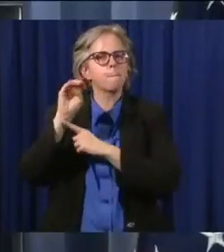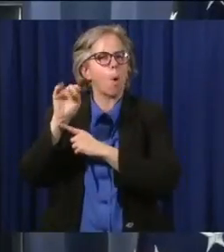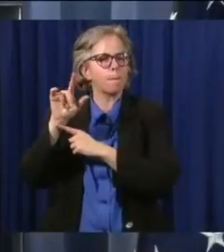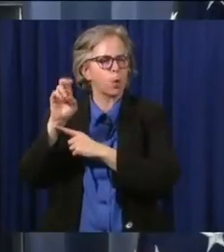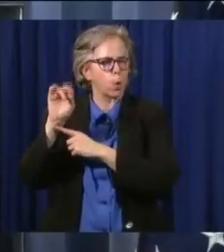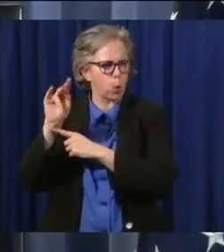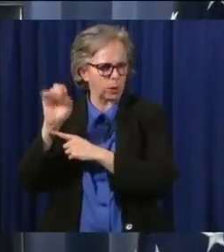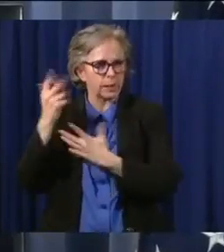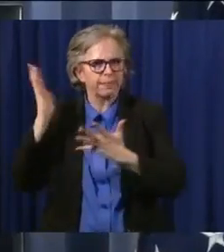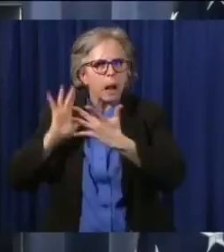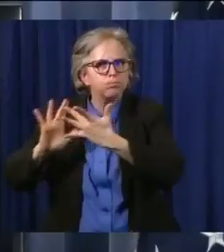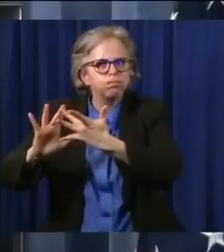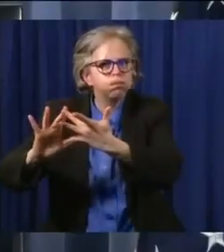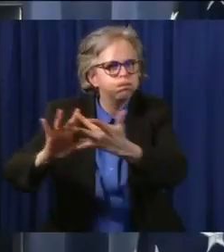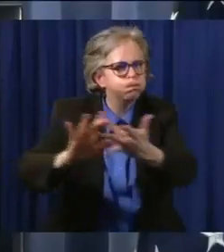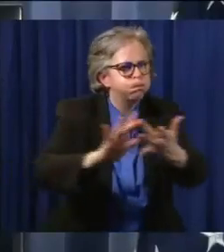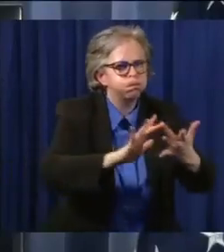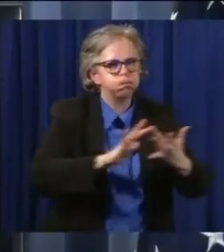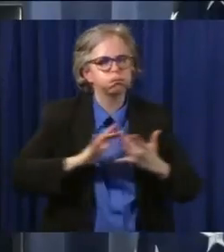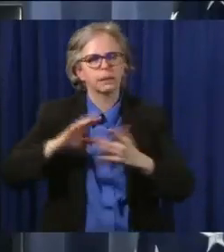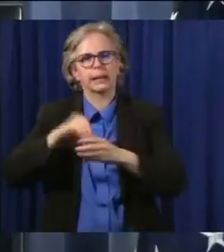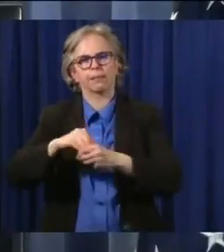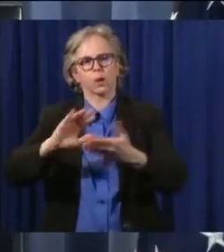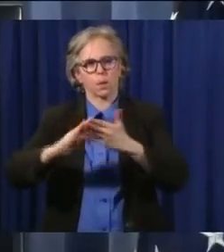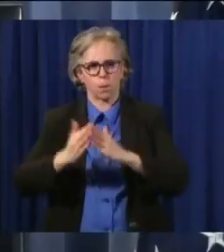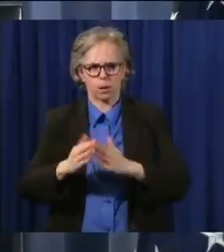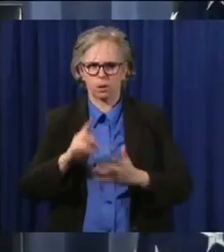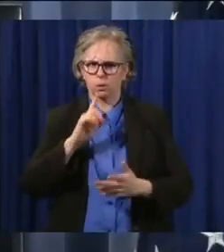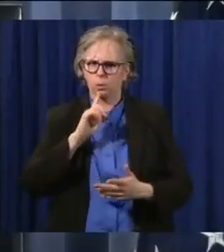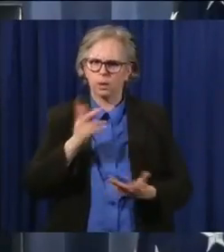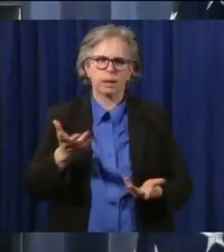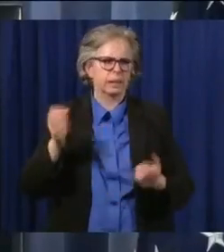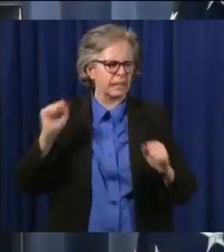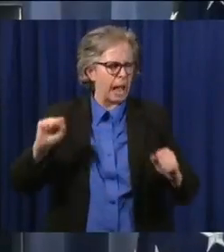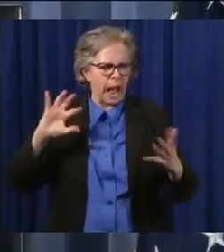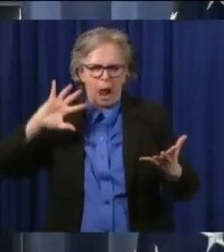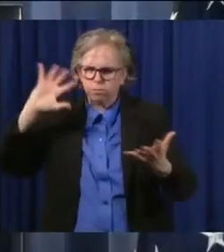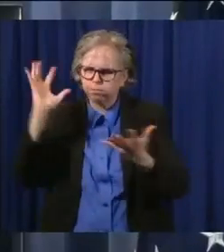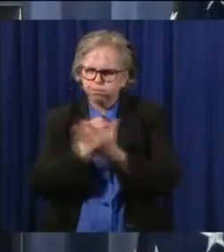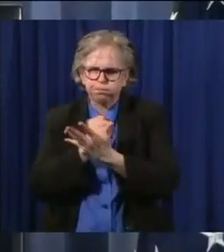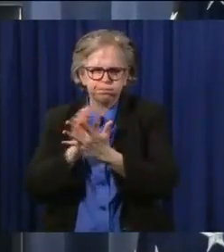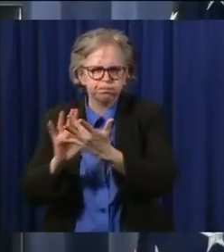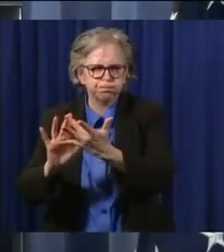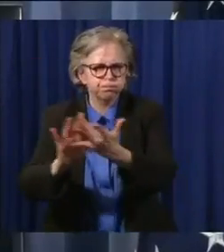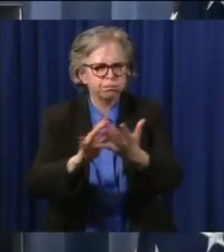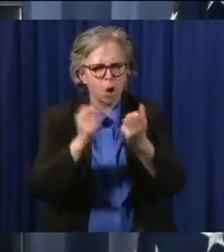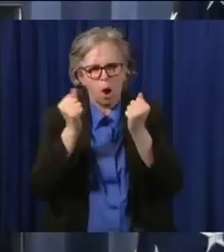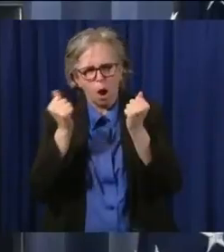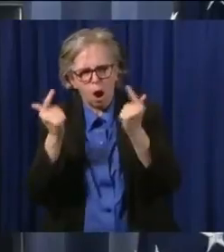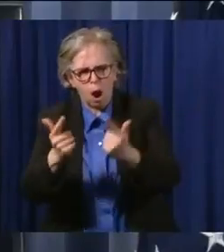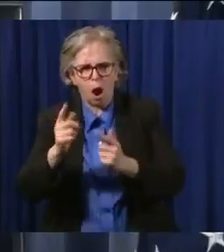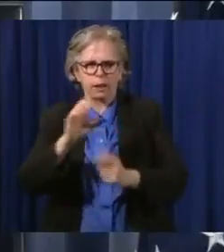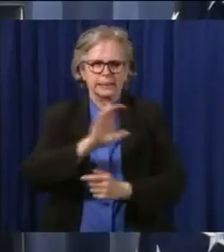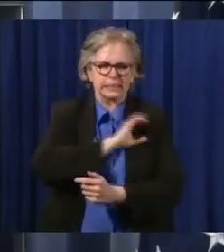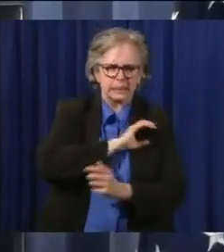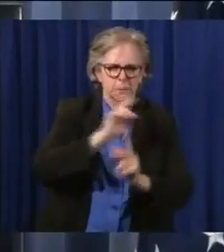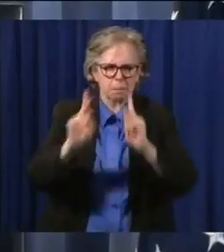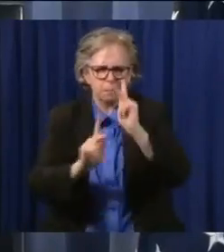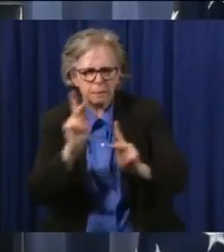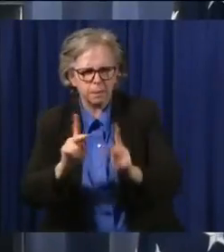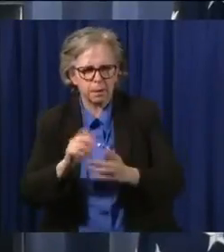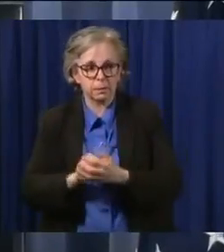And they have the ability to really penetrate to our citizens who are not getting the health care